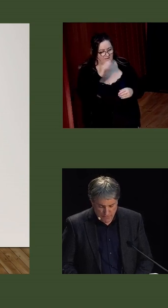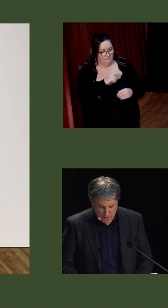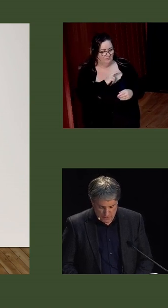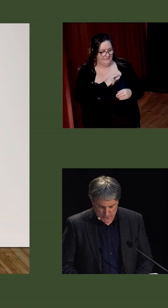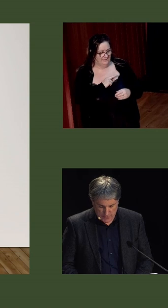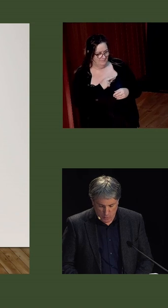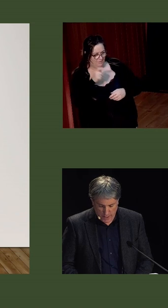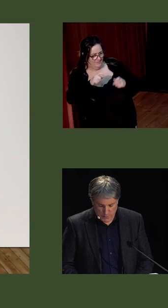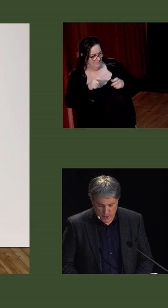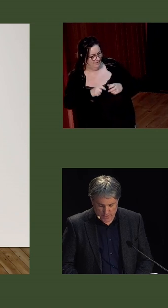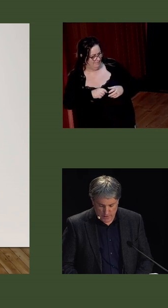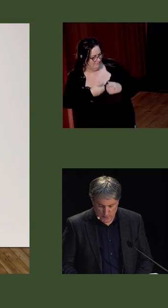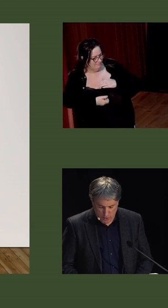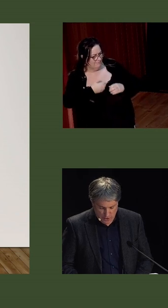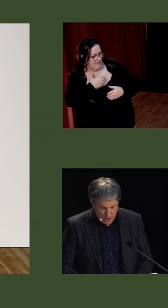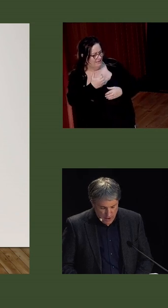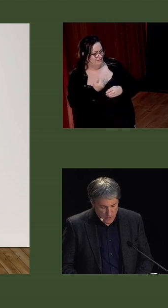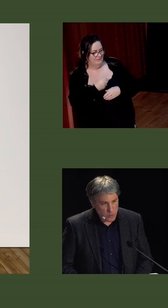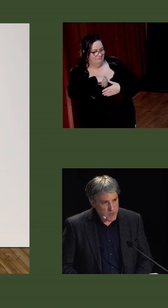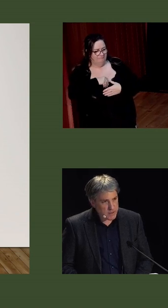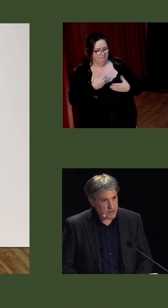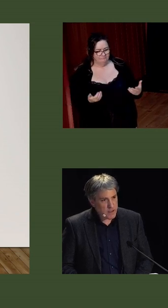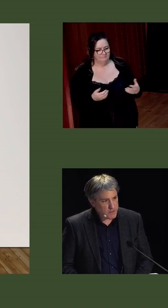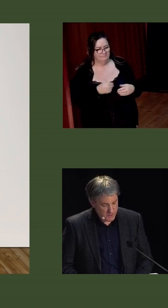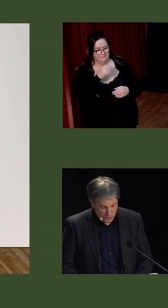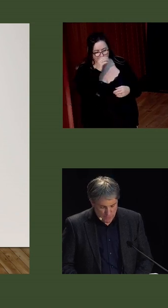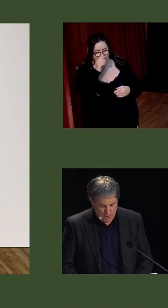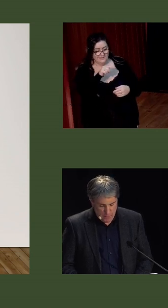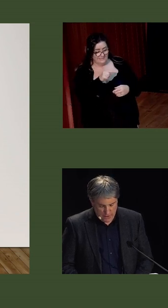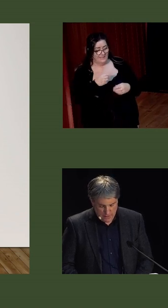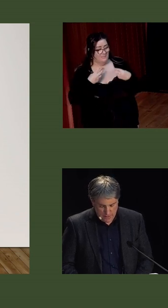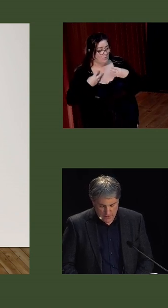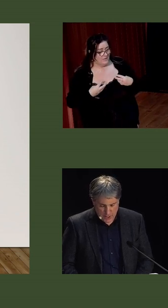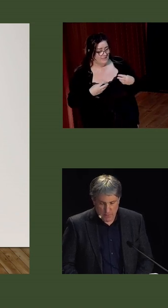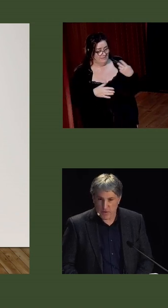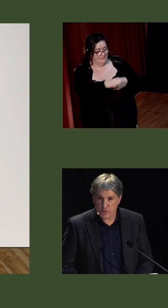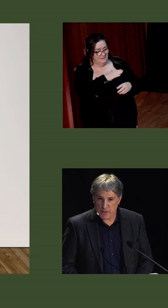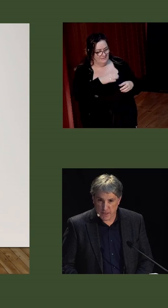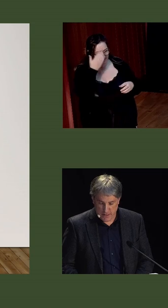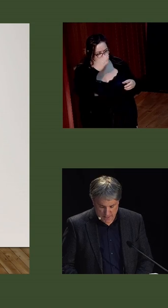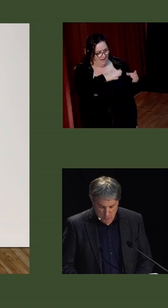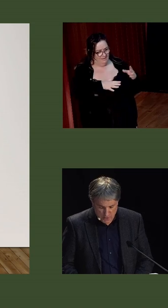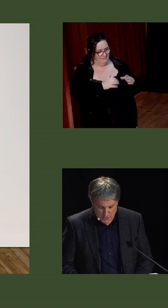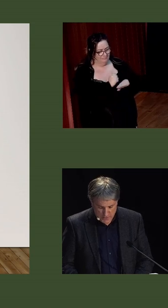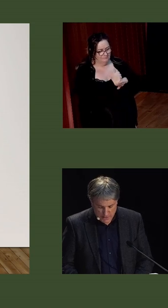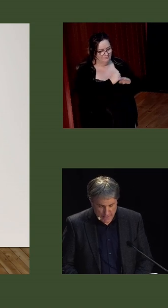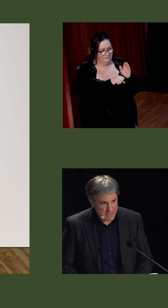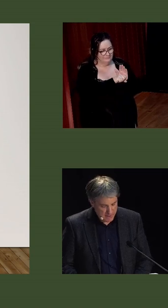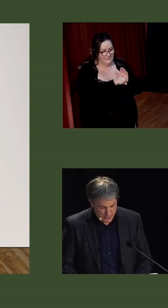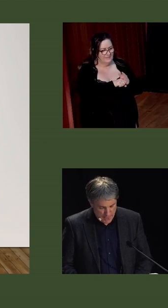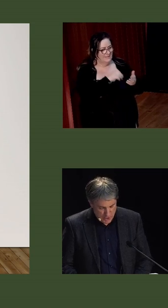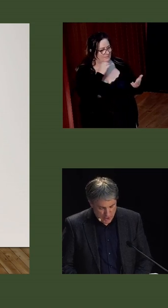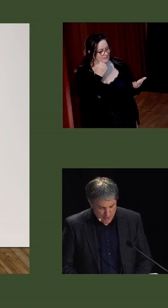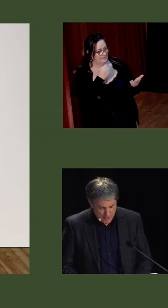raised fears that the widespread disorder had weakened the social fabric in the shape of increasing intemperance,